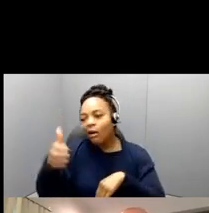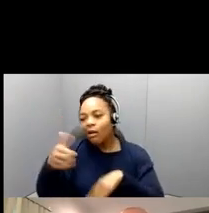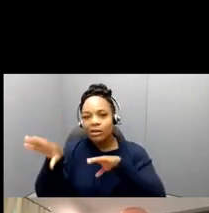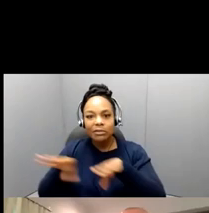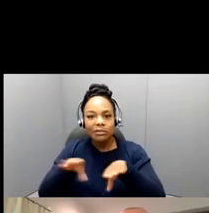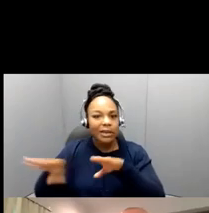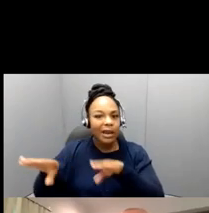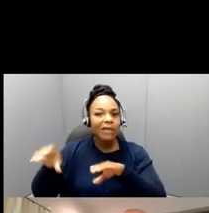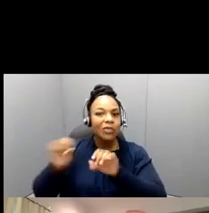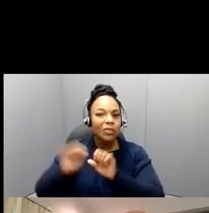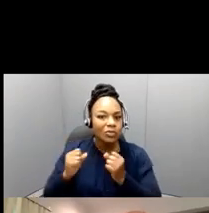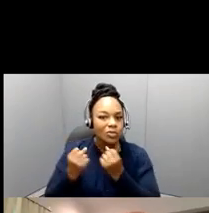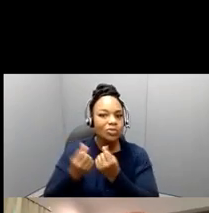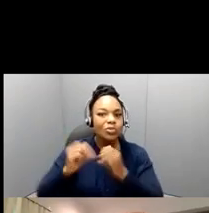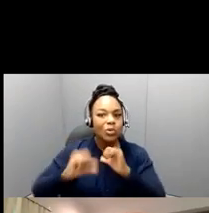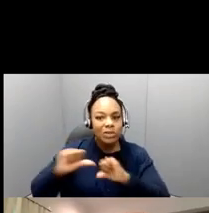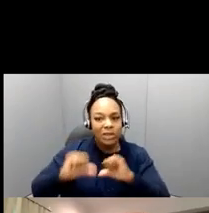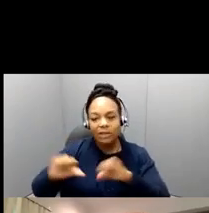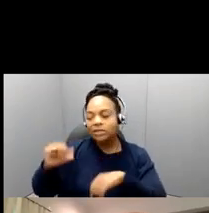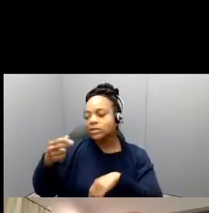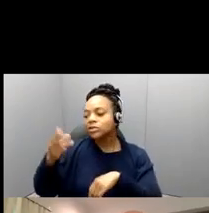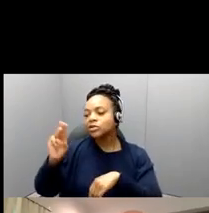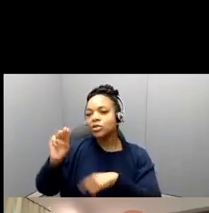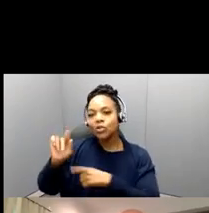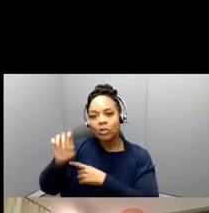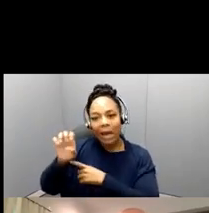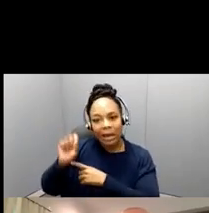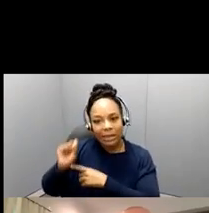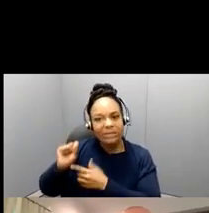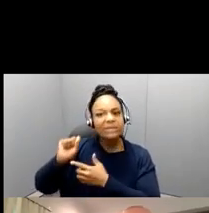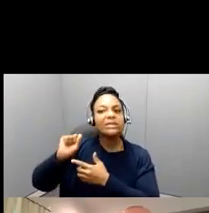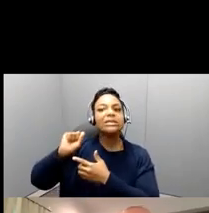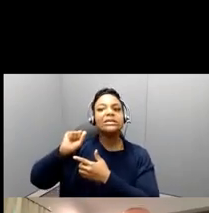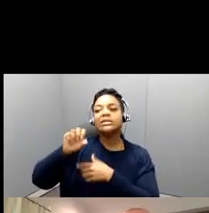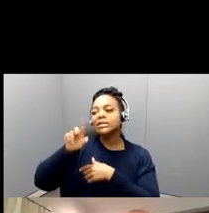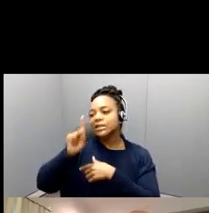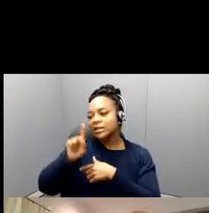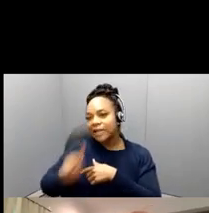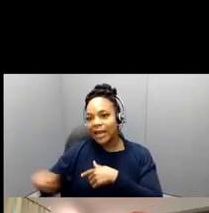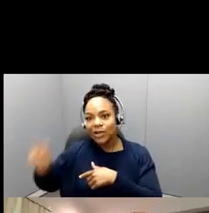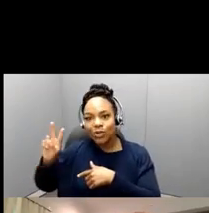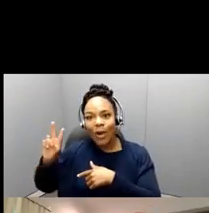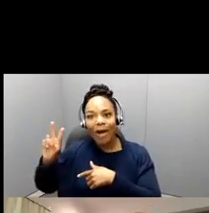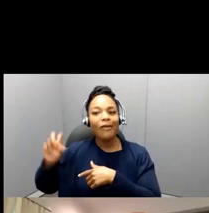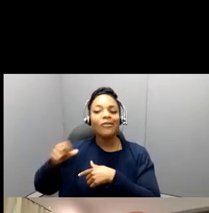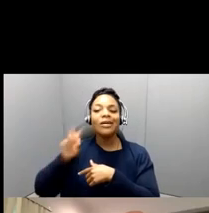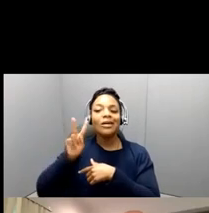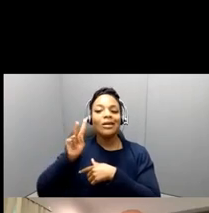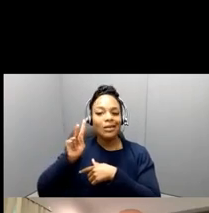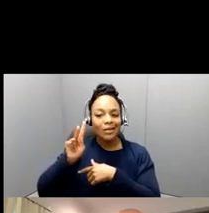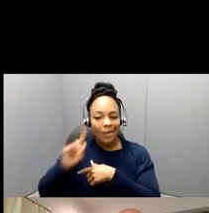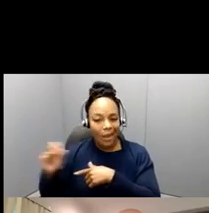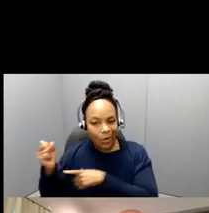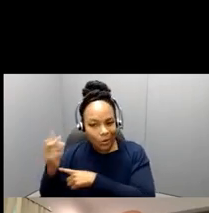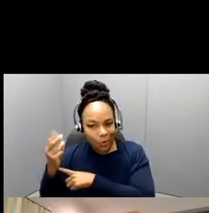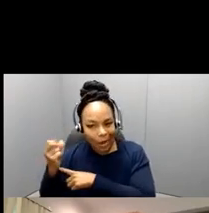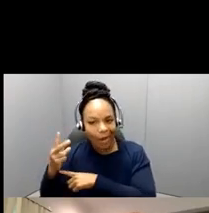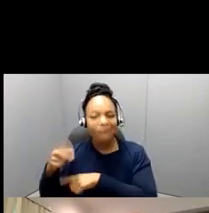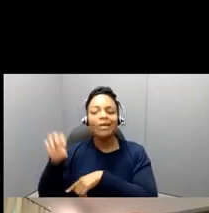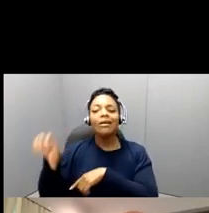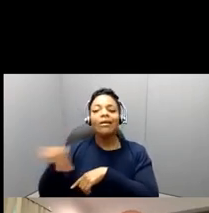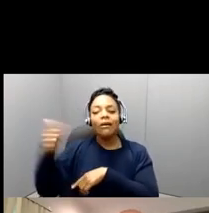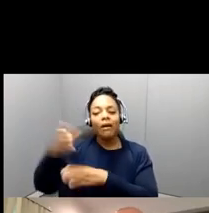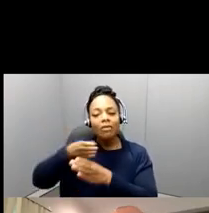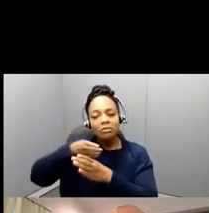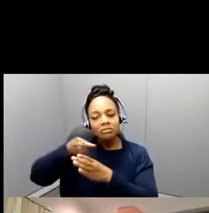the humanities, as well as people working in K-12 school districts, other practitioners, and